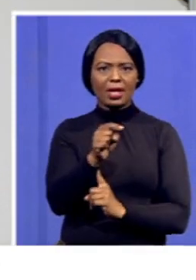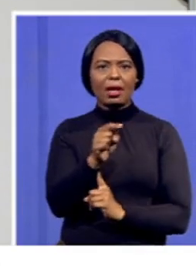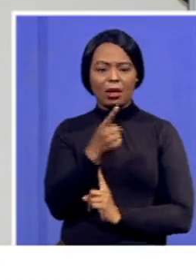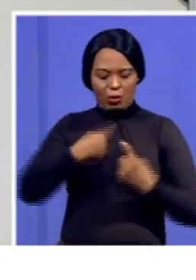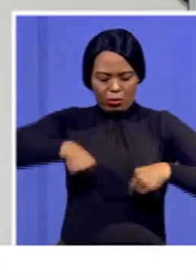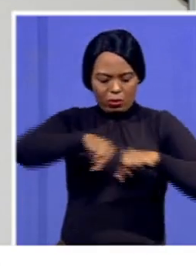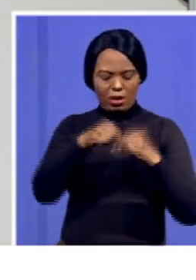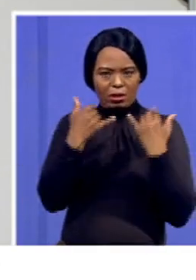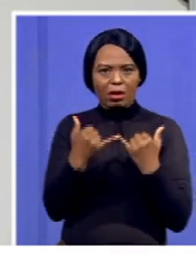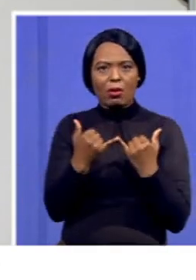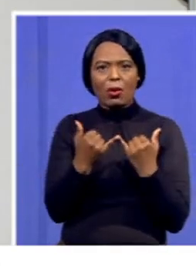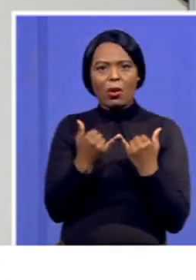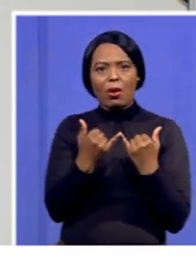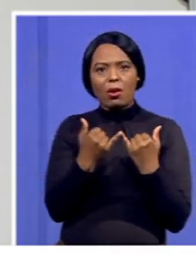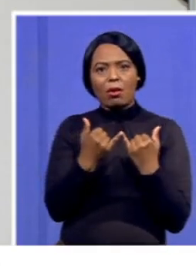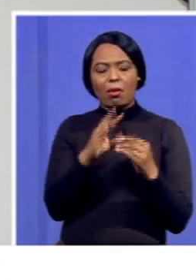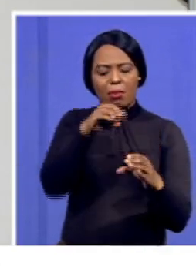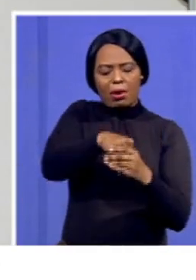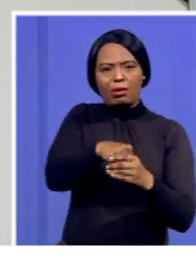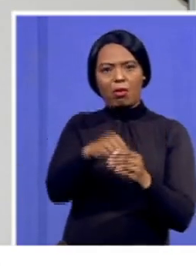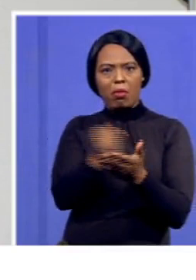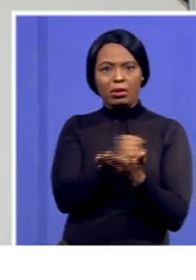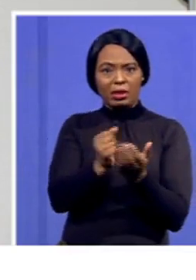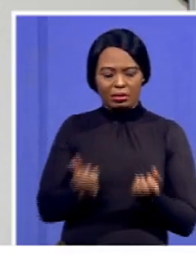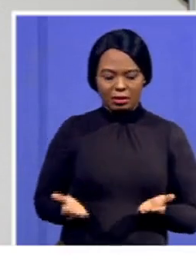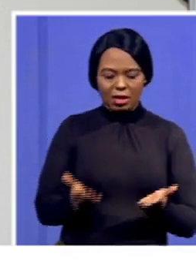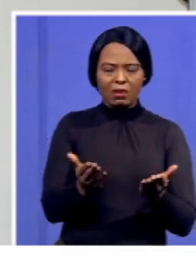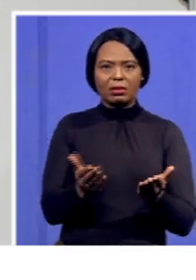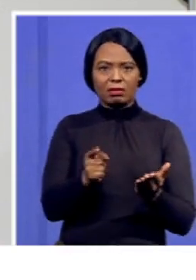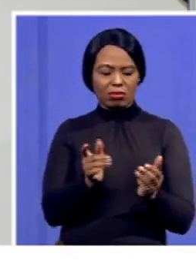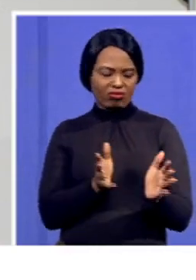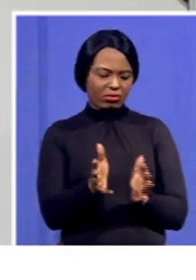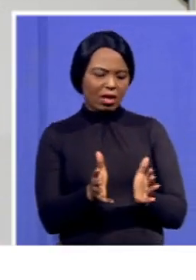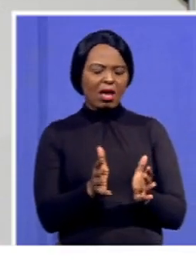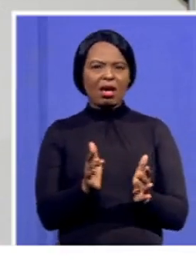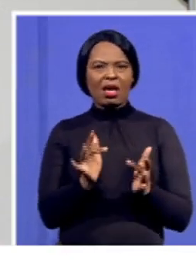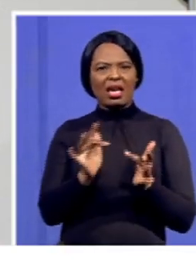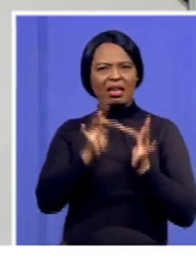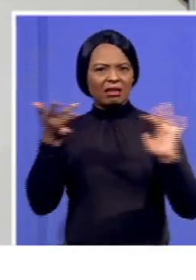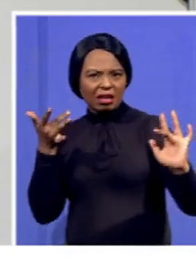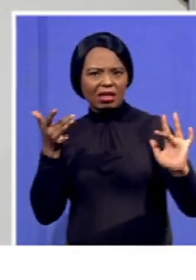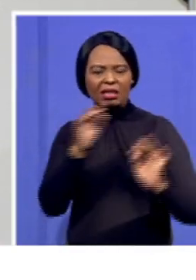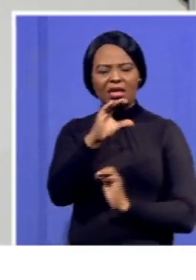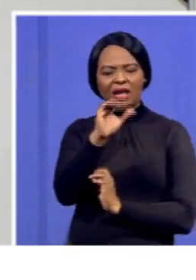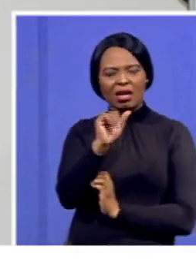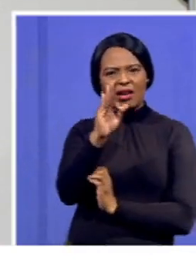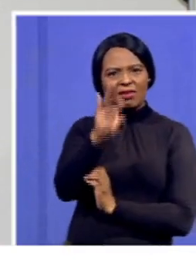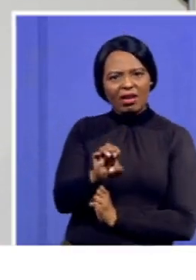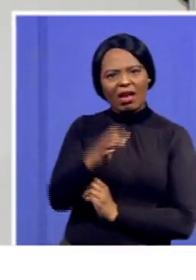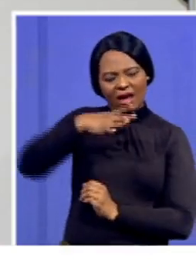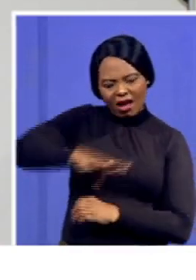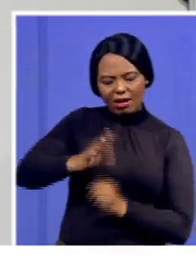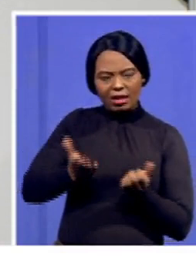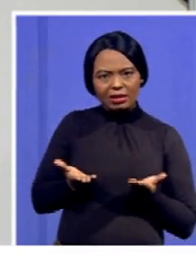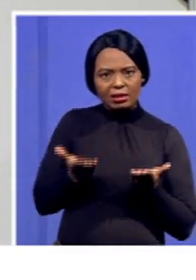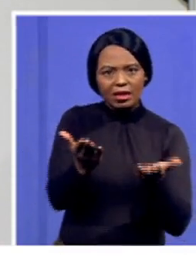new modern facilities and amenities like the Internet Cafe and other related services are